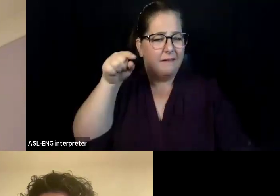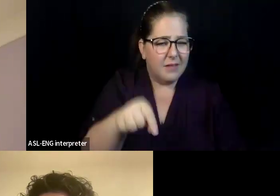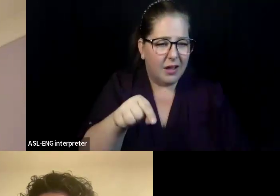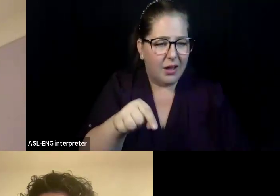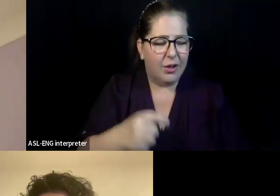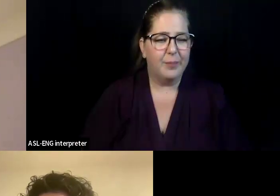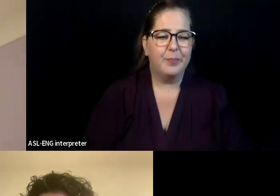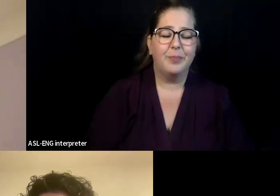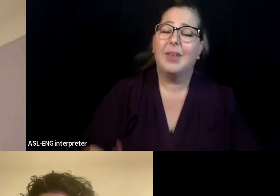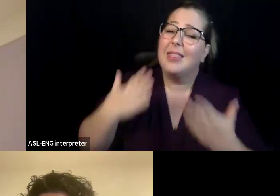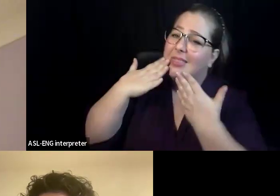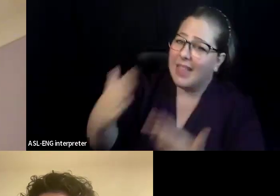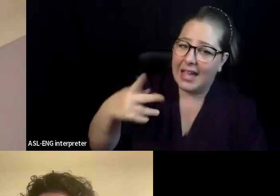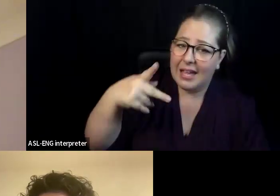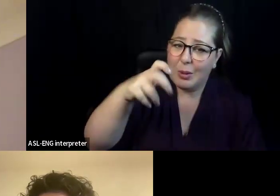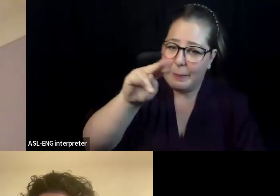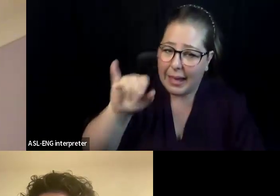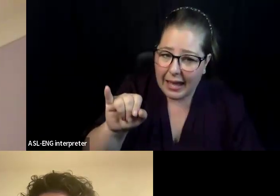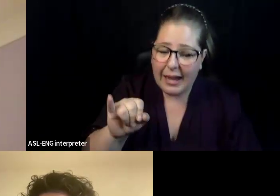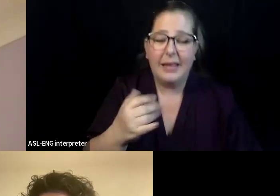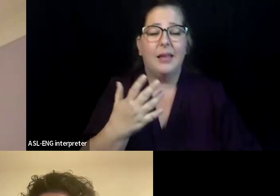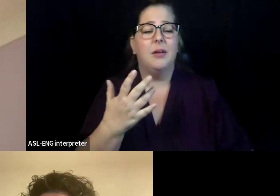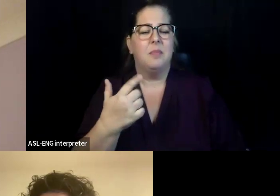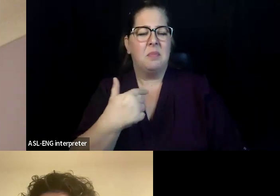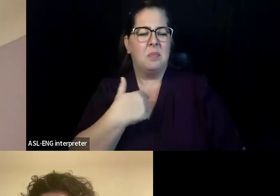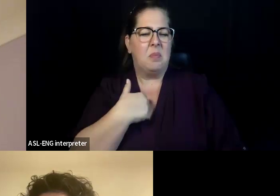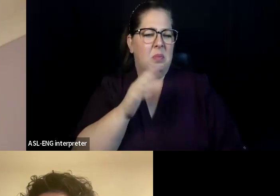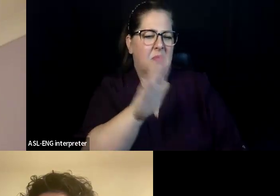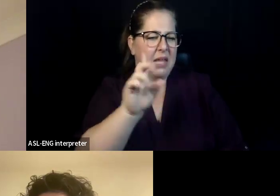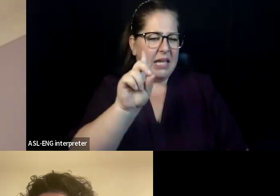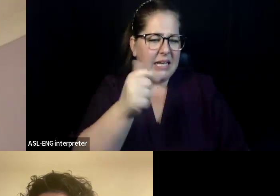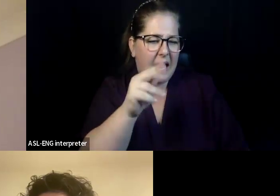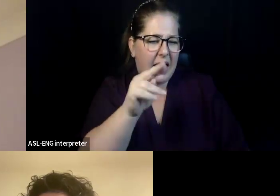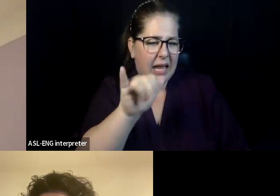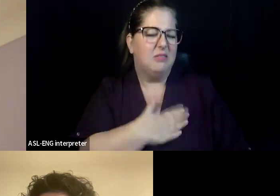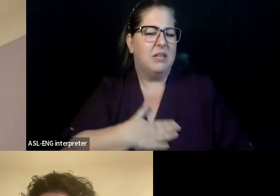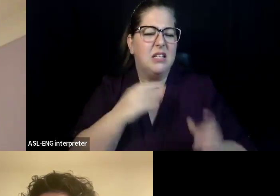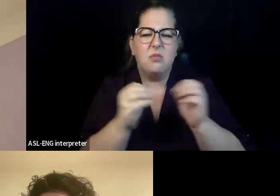some questions from the Q and A box. Yeah.